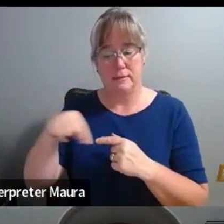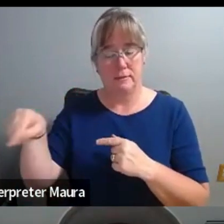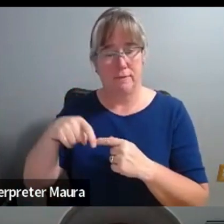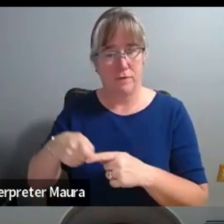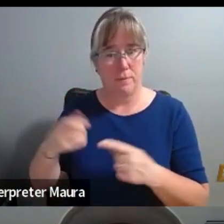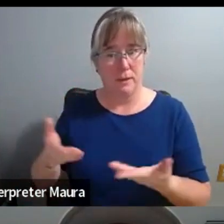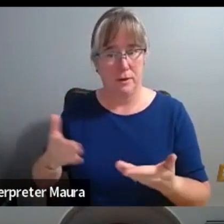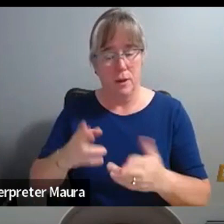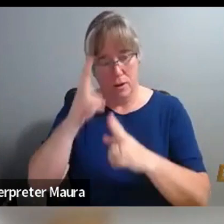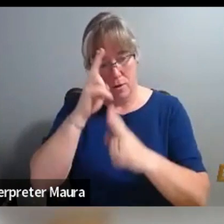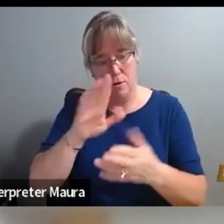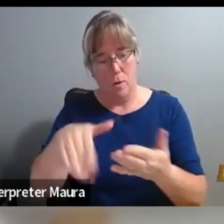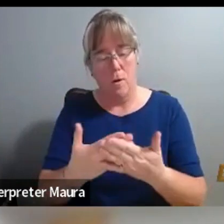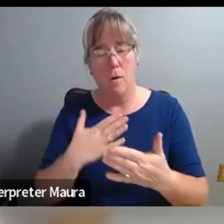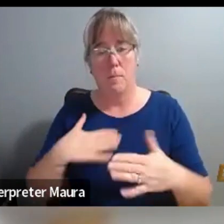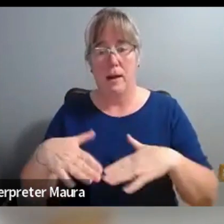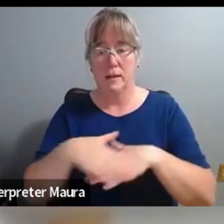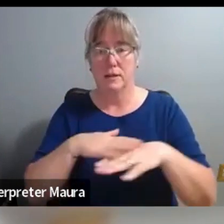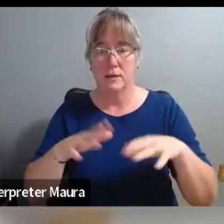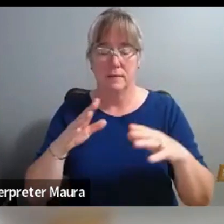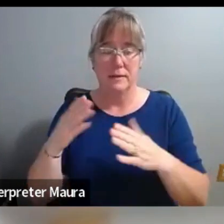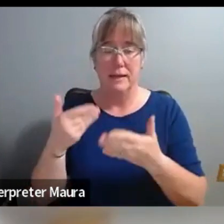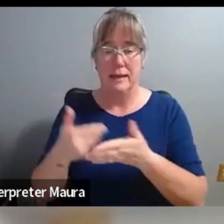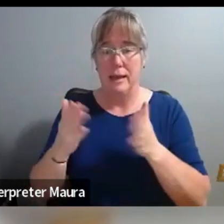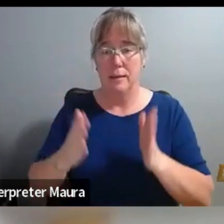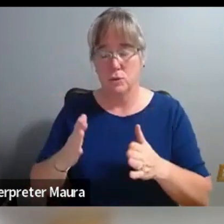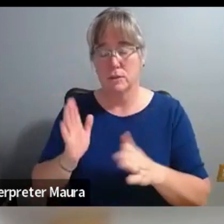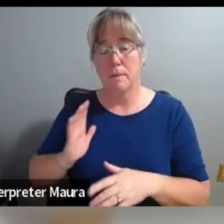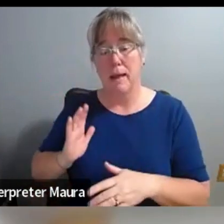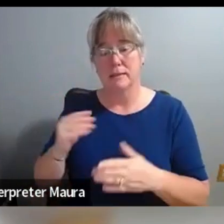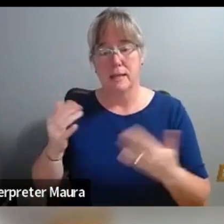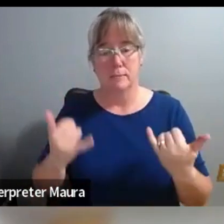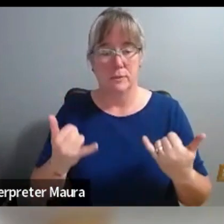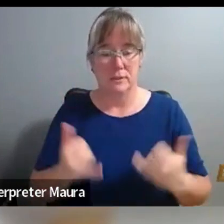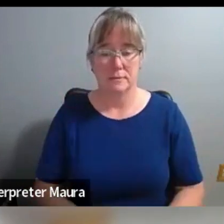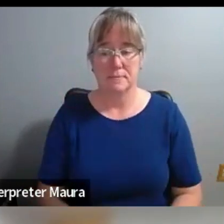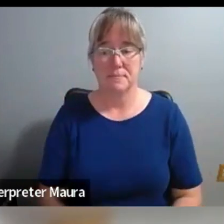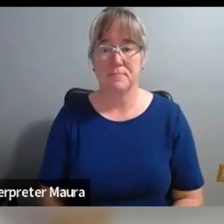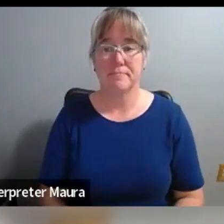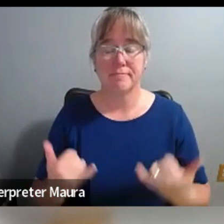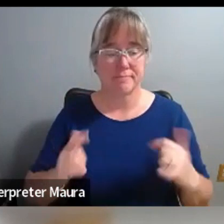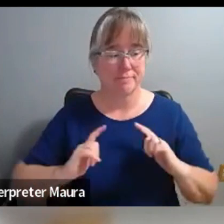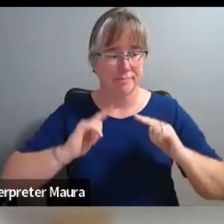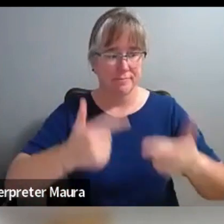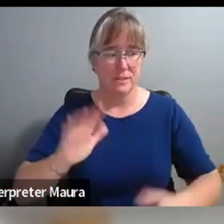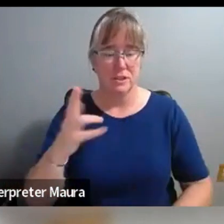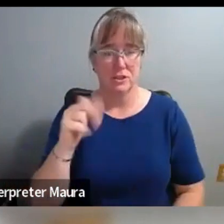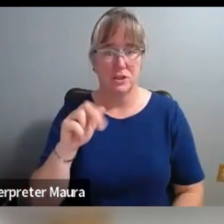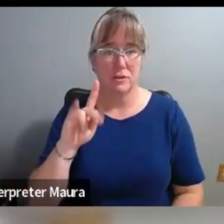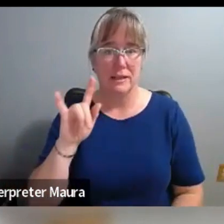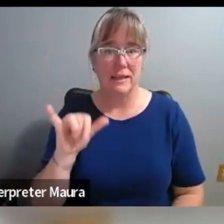honor all my indigenous neighbors, past and present. Now I'm going to return the mic to charity.